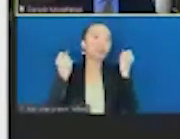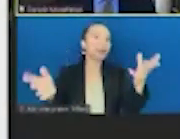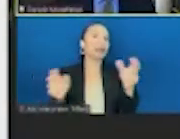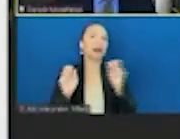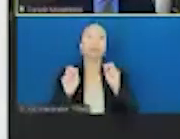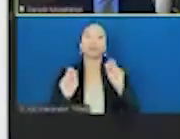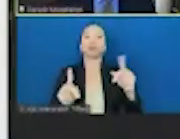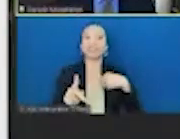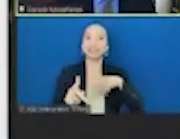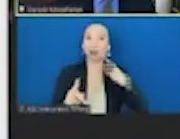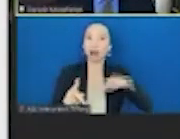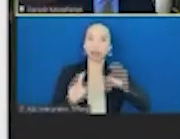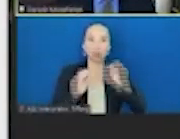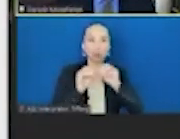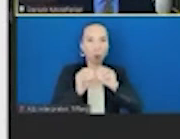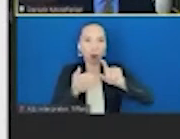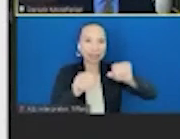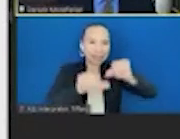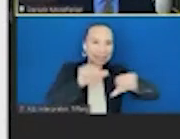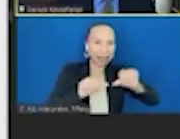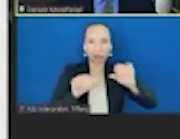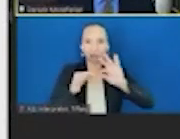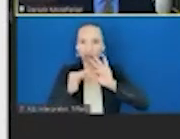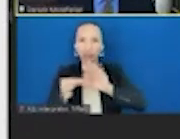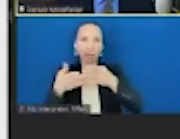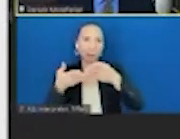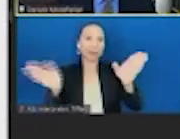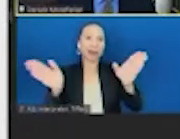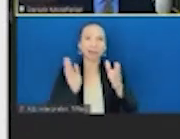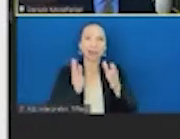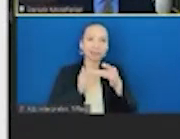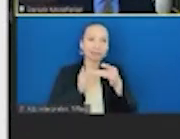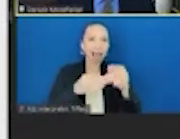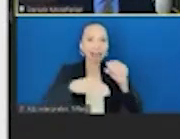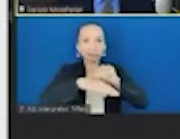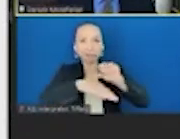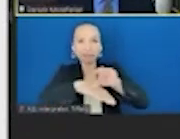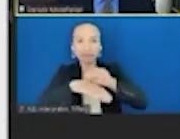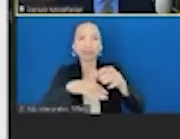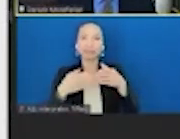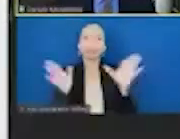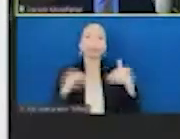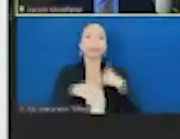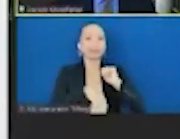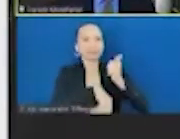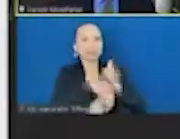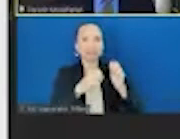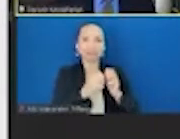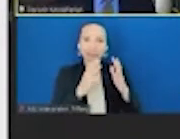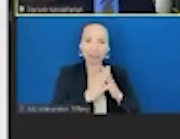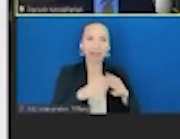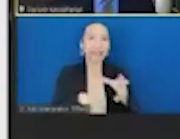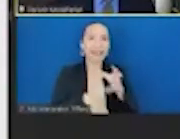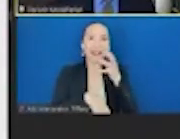if we had more science around public guidance, precision nutrition, health equity, implementation science, agriculture and sustainability, monitoring